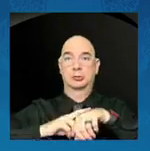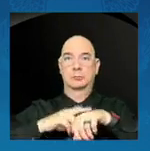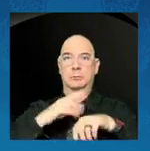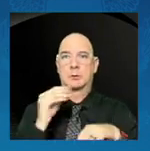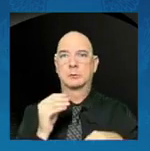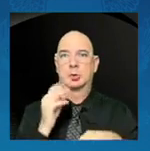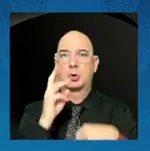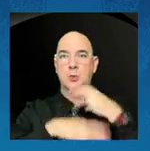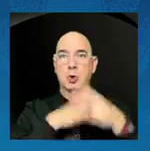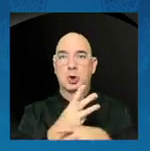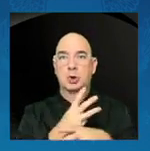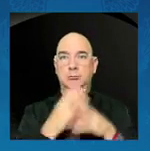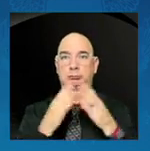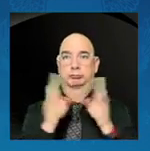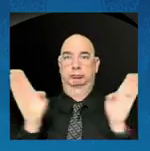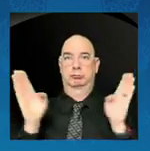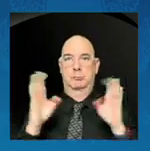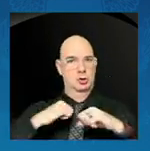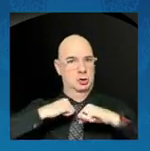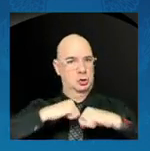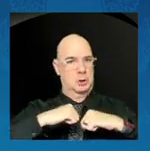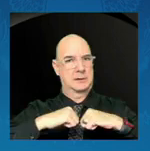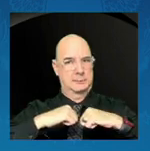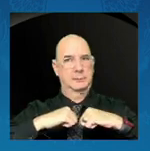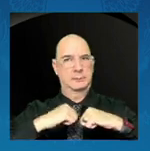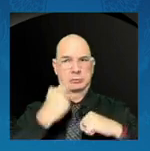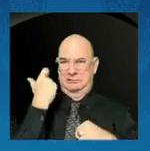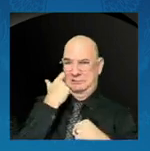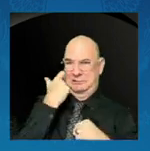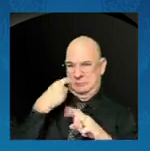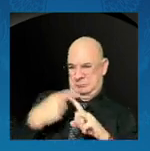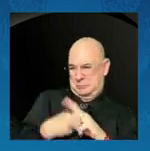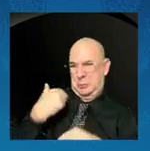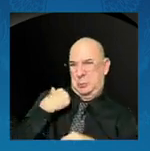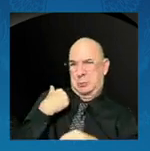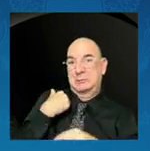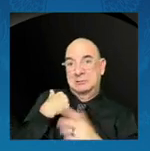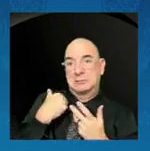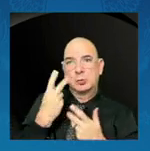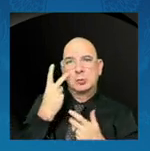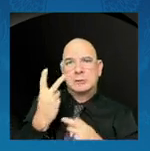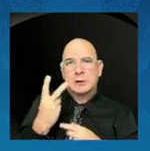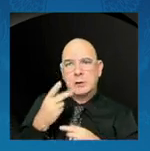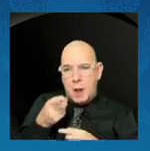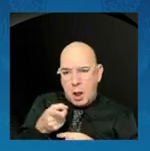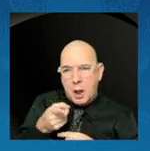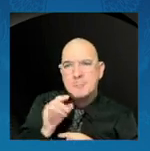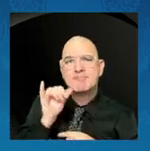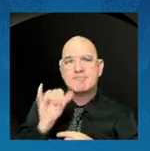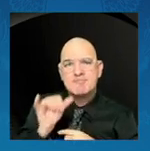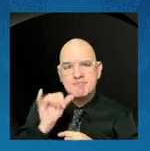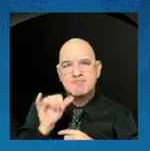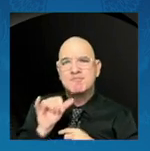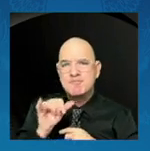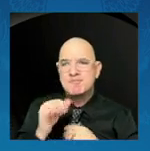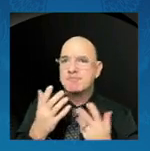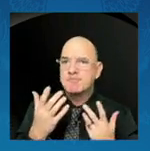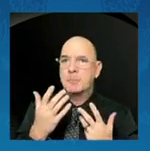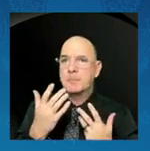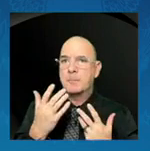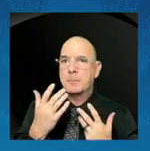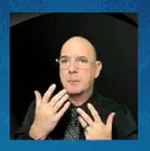Just last month. We saw what can happen. Russia launched. An anti